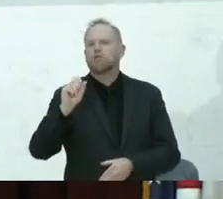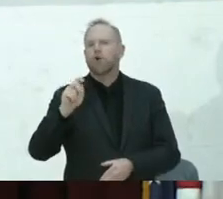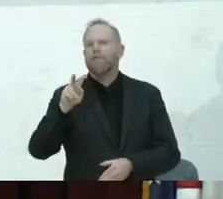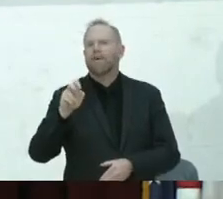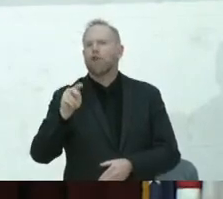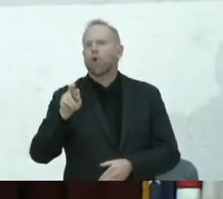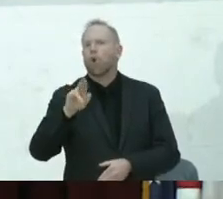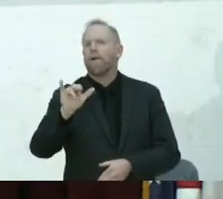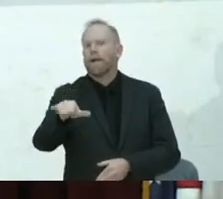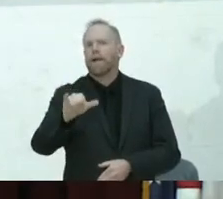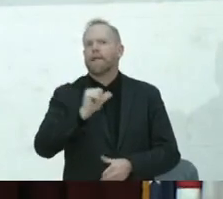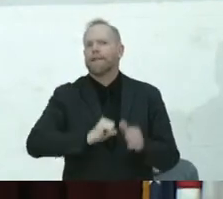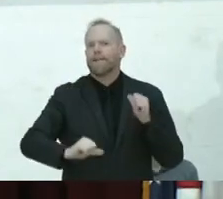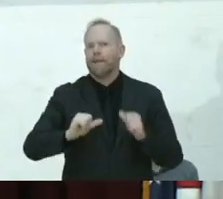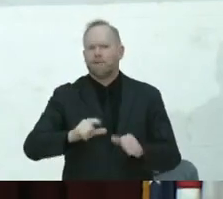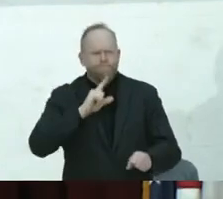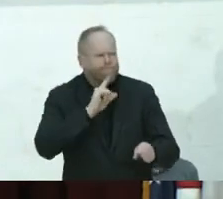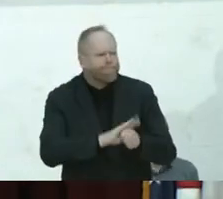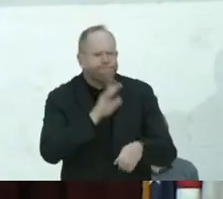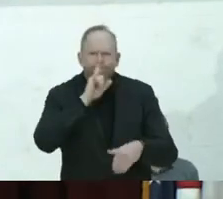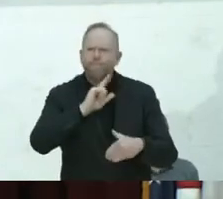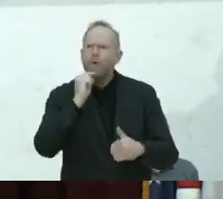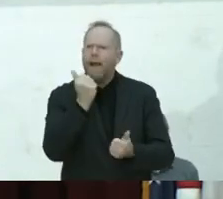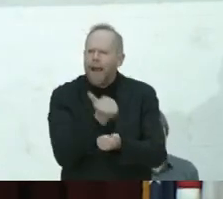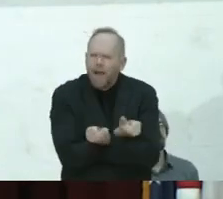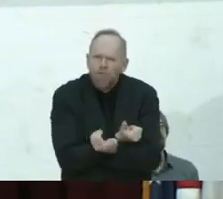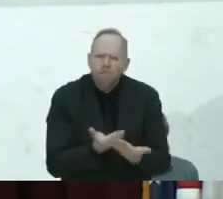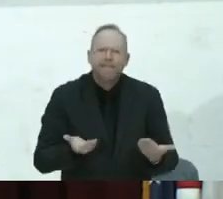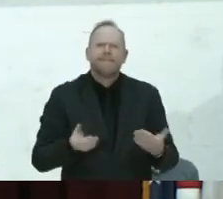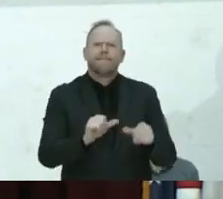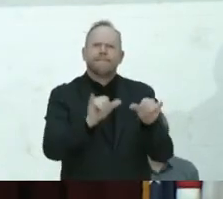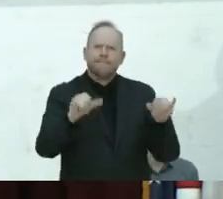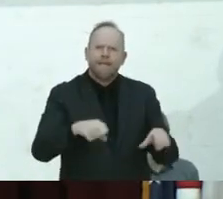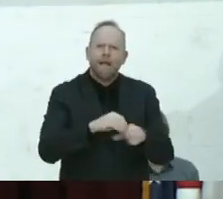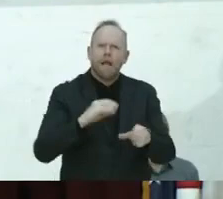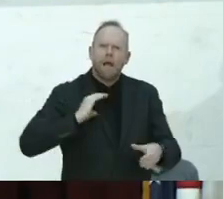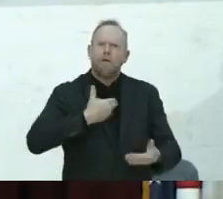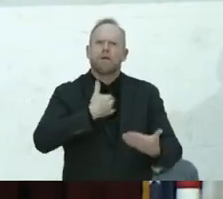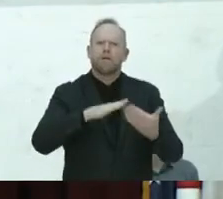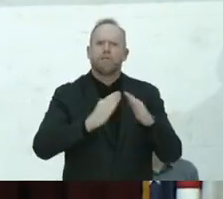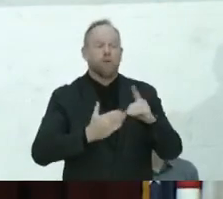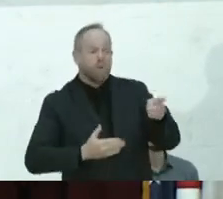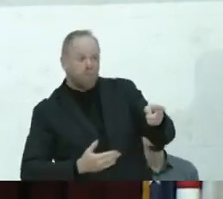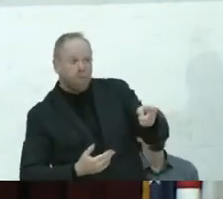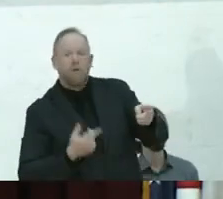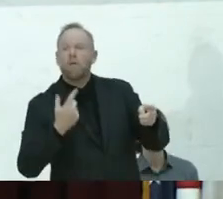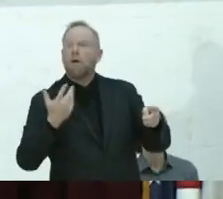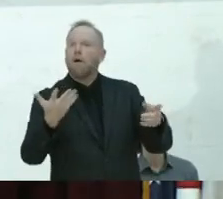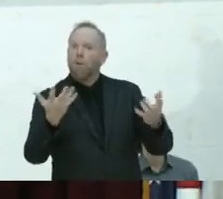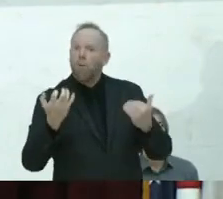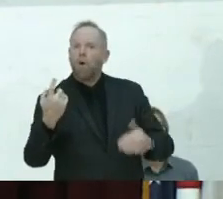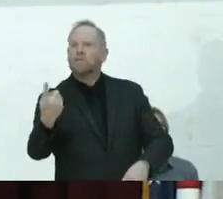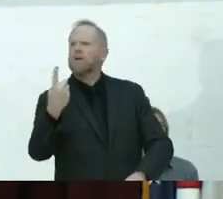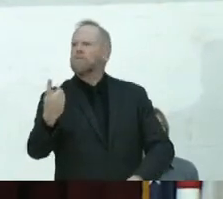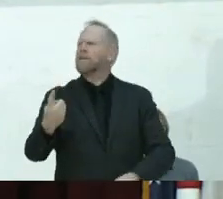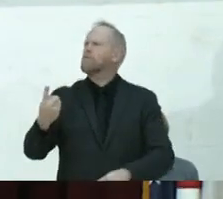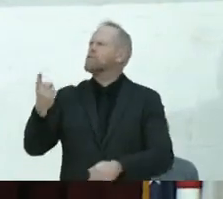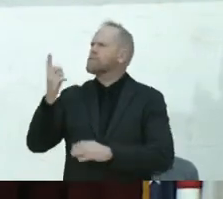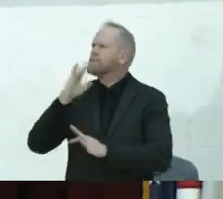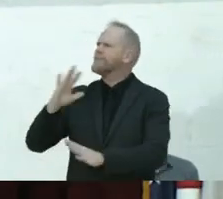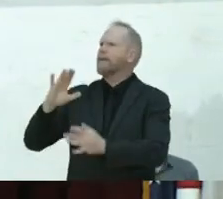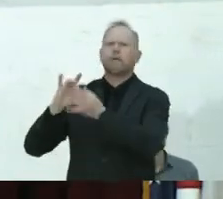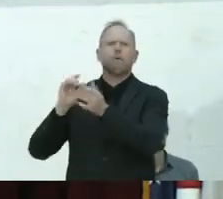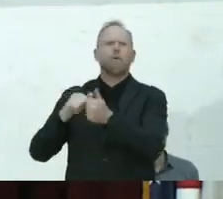every system in this community is so apparent. So he told me he wanted us to sing something about this great city. So I thought,